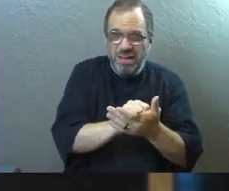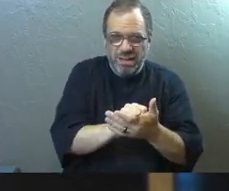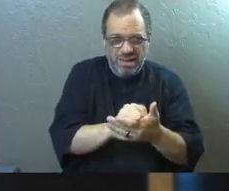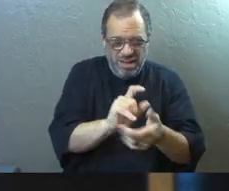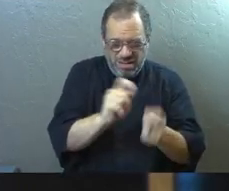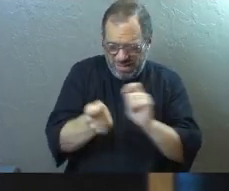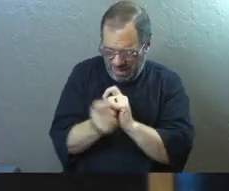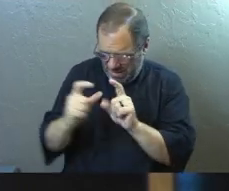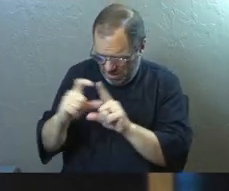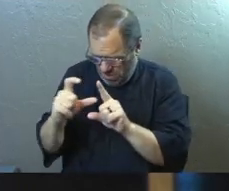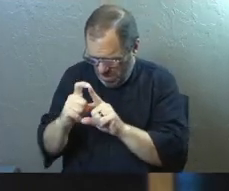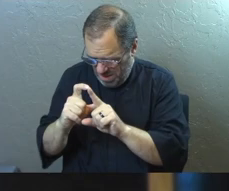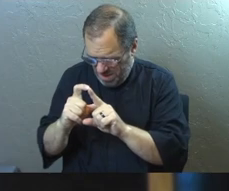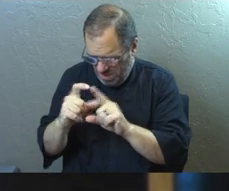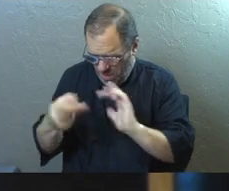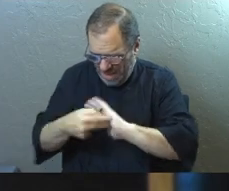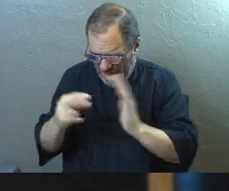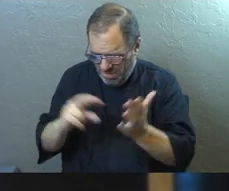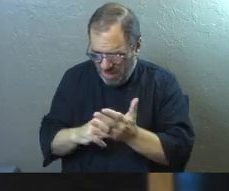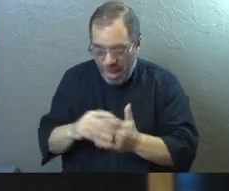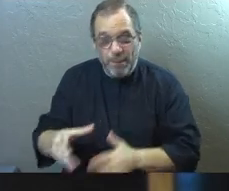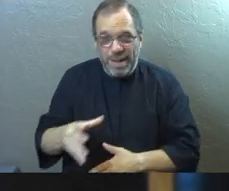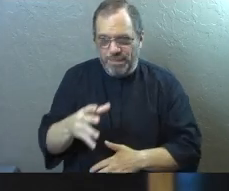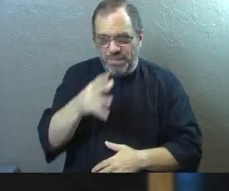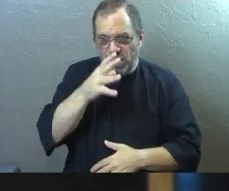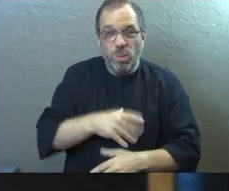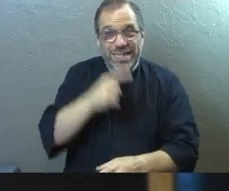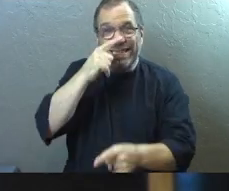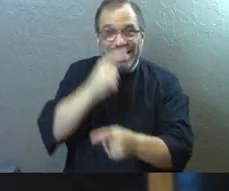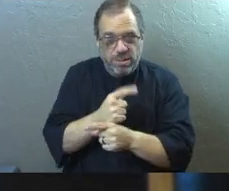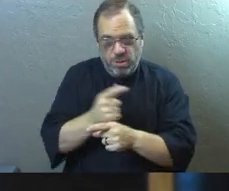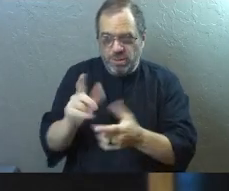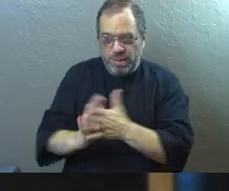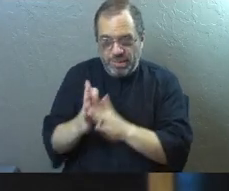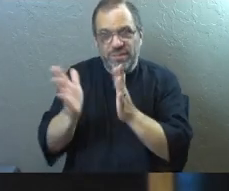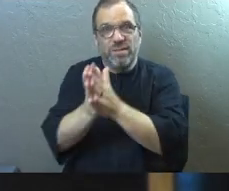redefine what these terms mean. But she's being victorious.